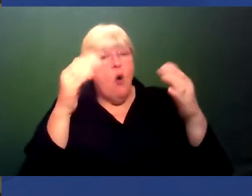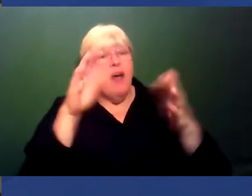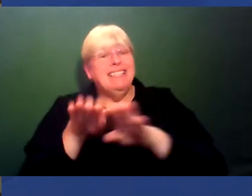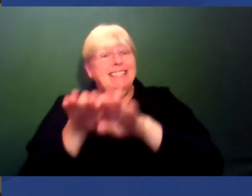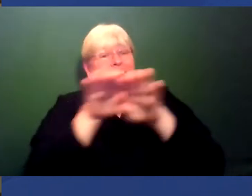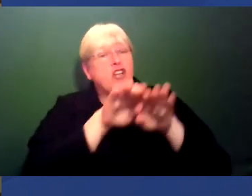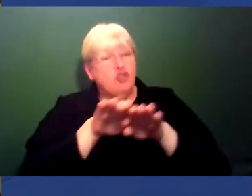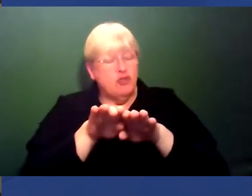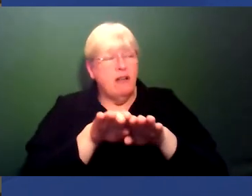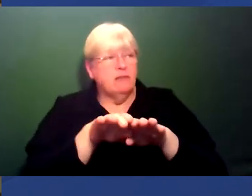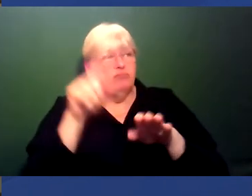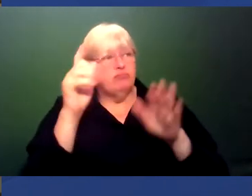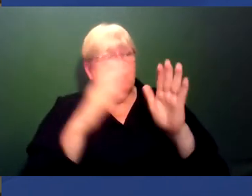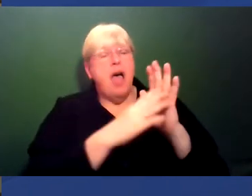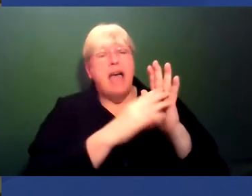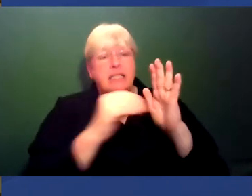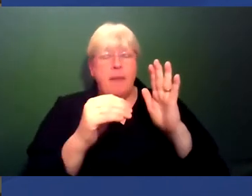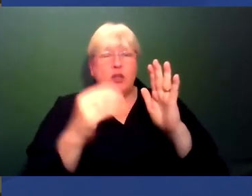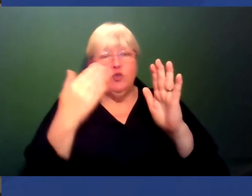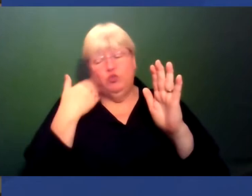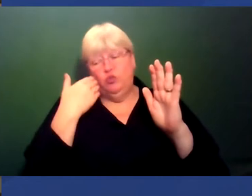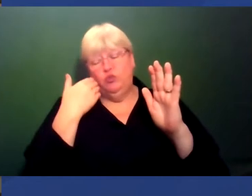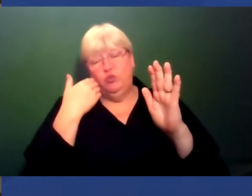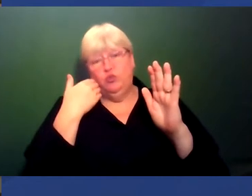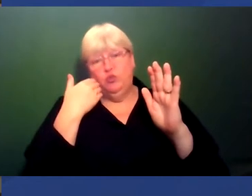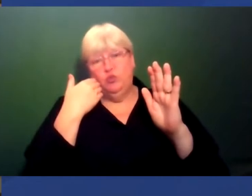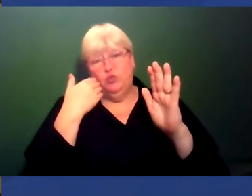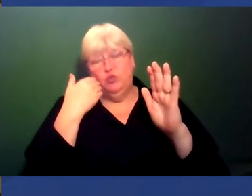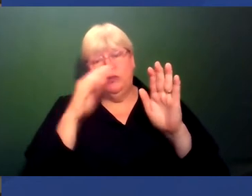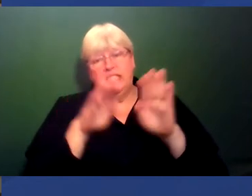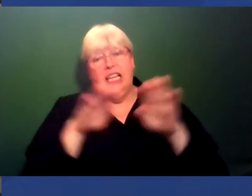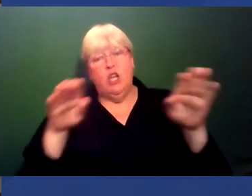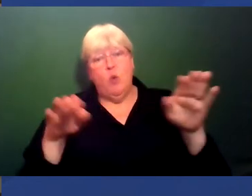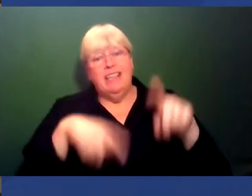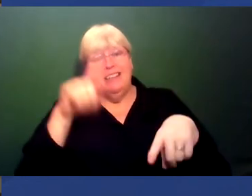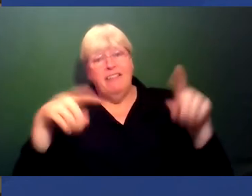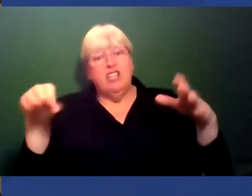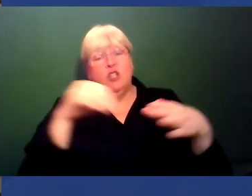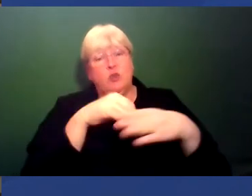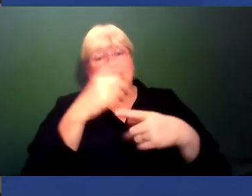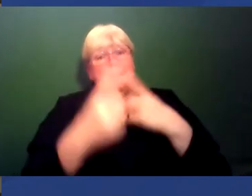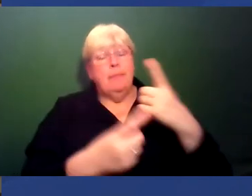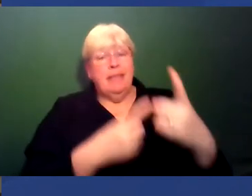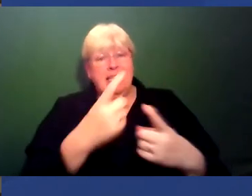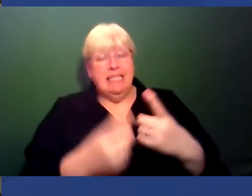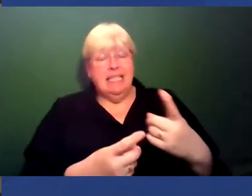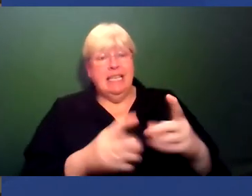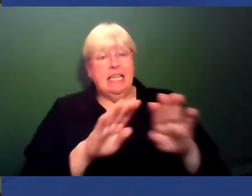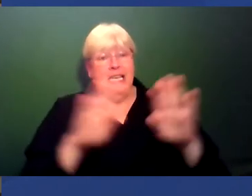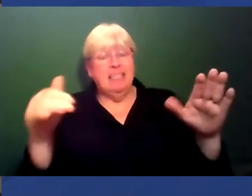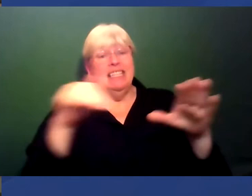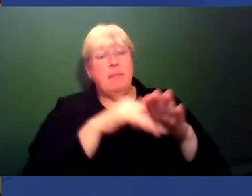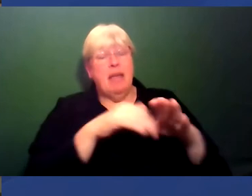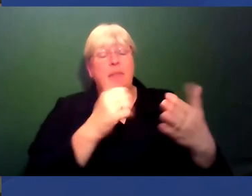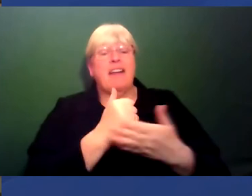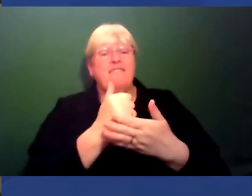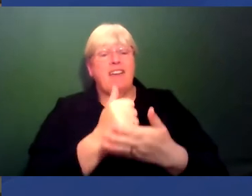Example, at a recent equality, diversity, inclusion meeting, a committee member advised that